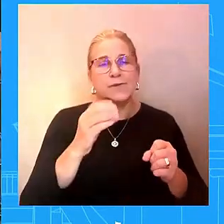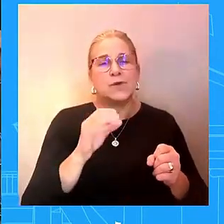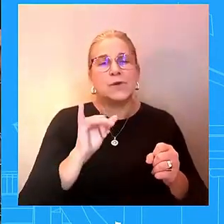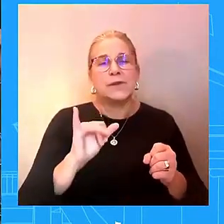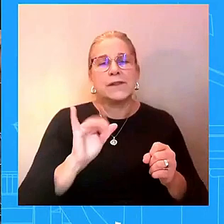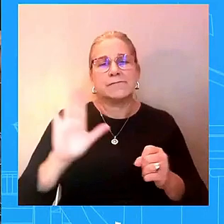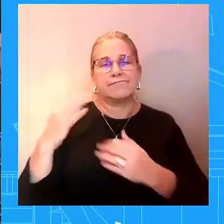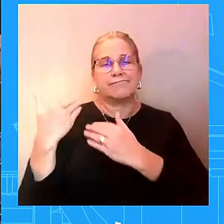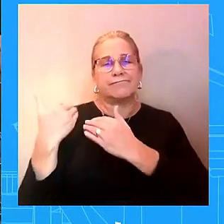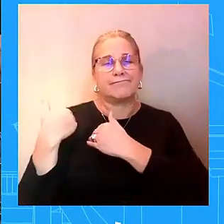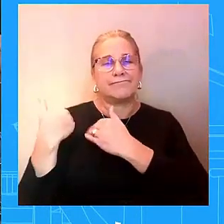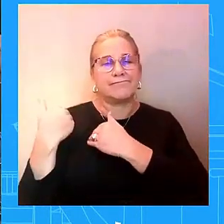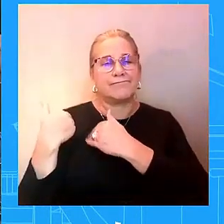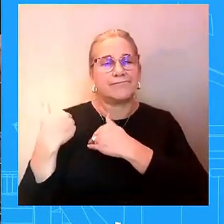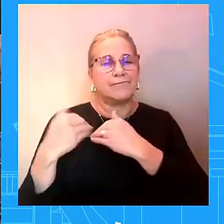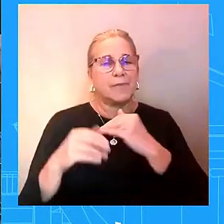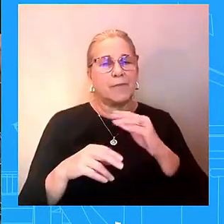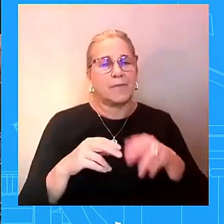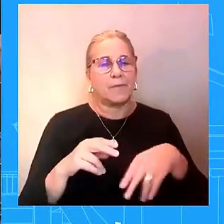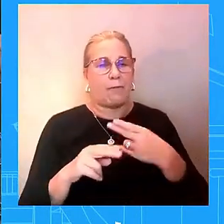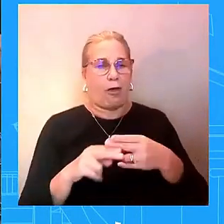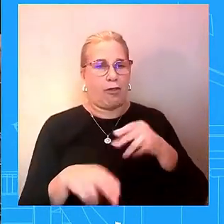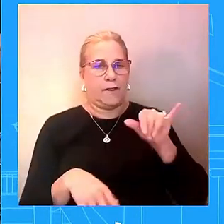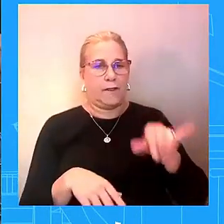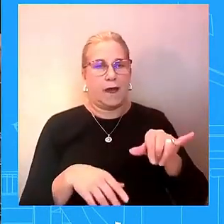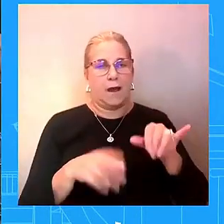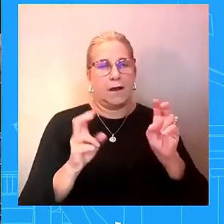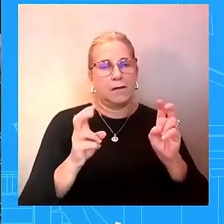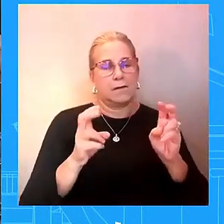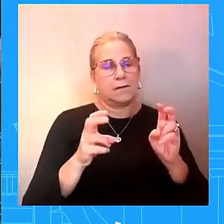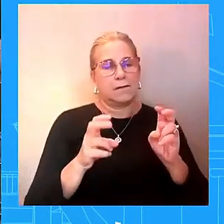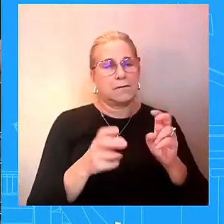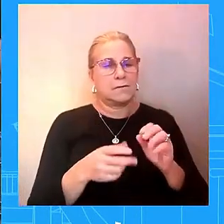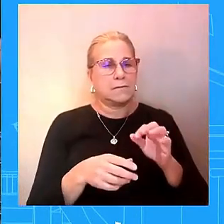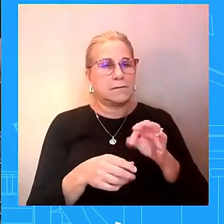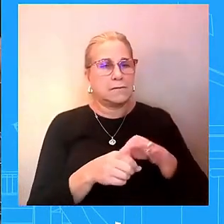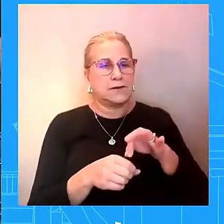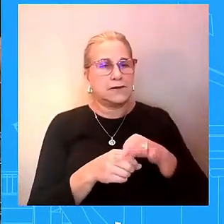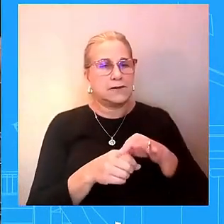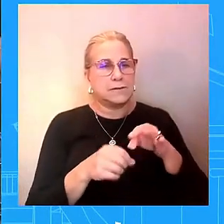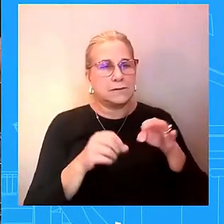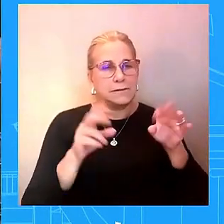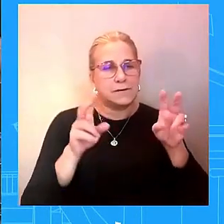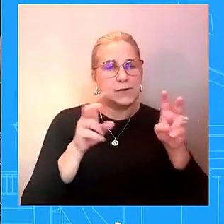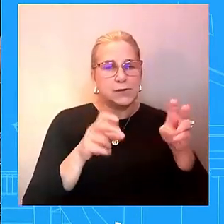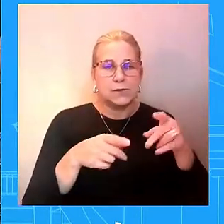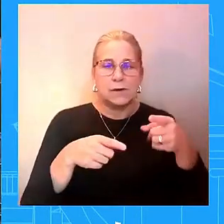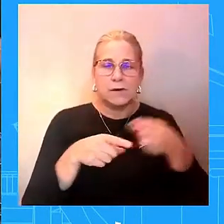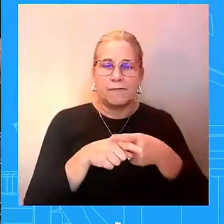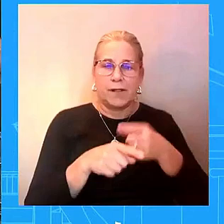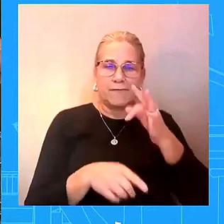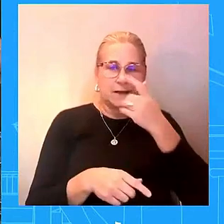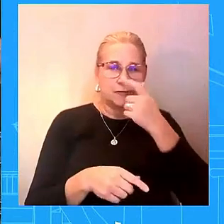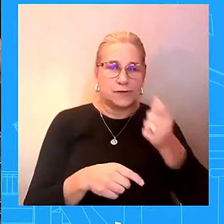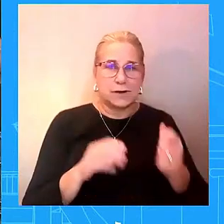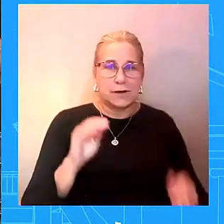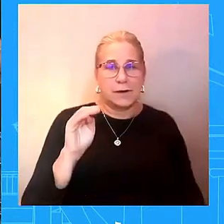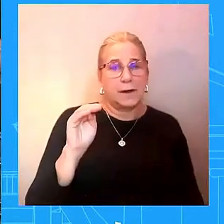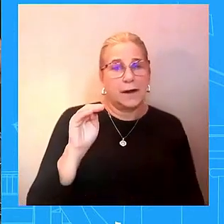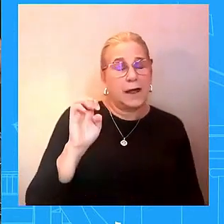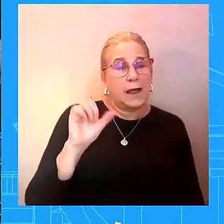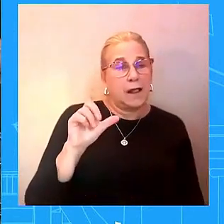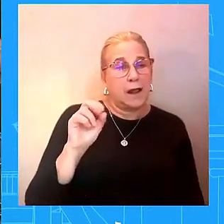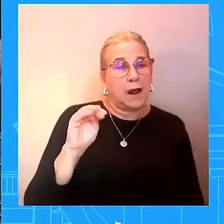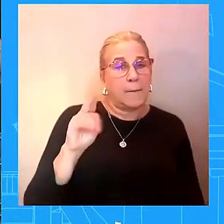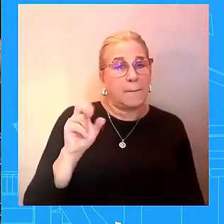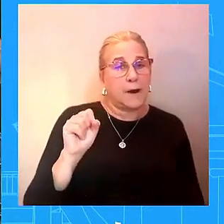see that as a conflict of interest given the fact that musk's companies have so many contracts with government agencies and potentially given the power to